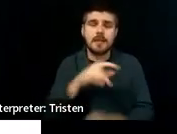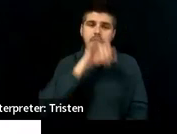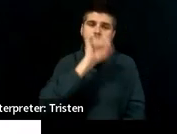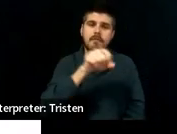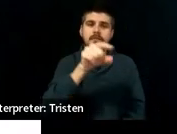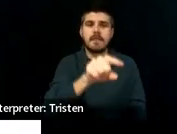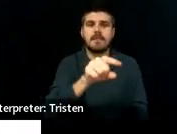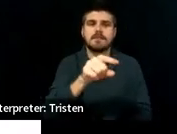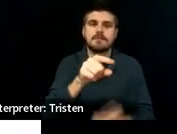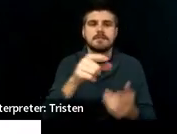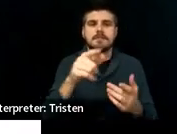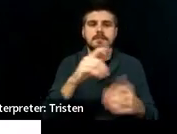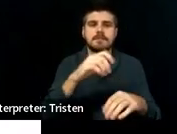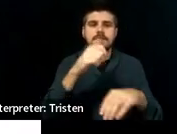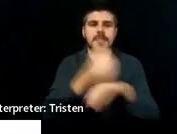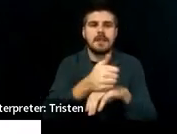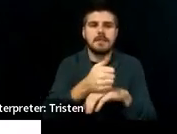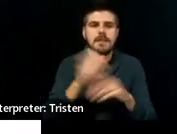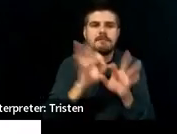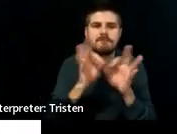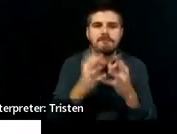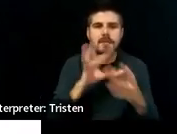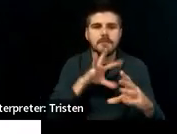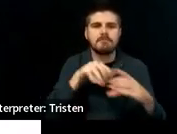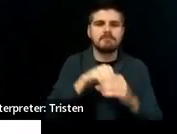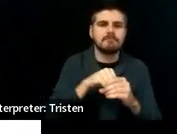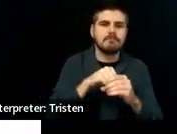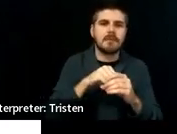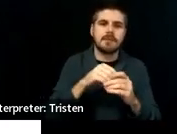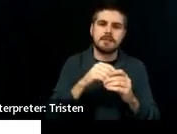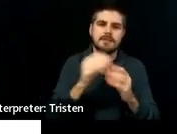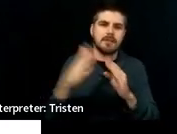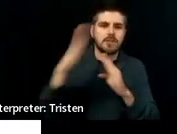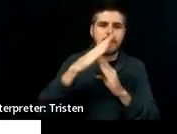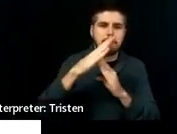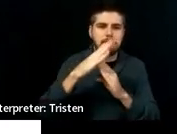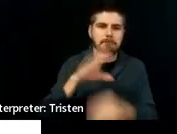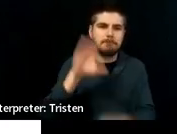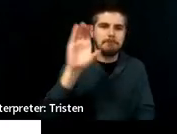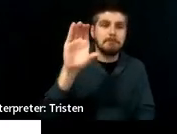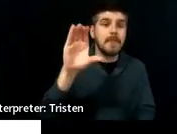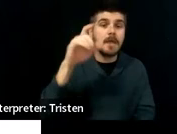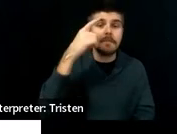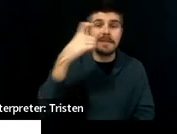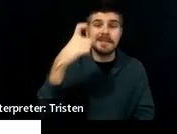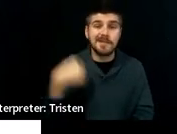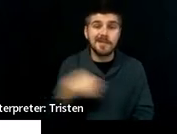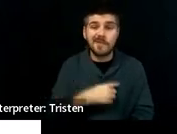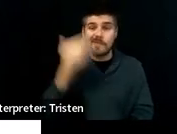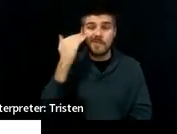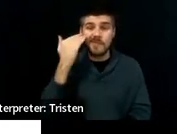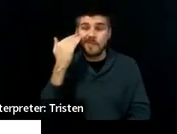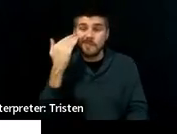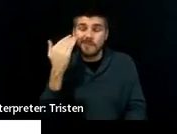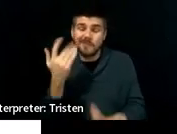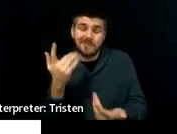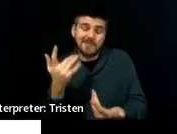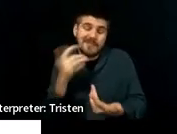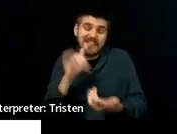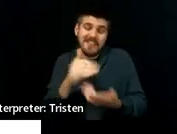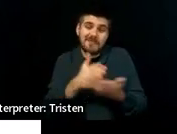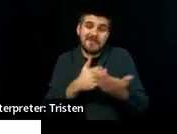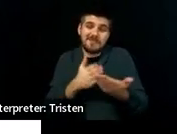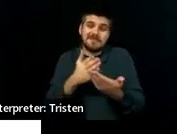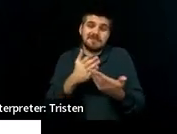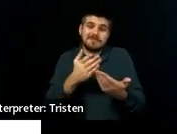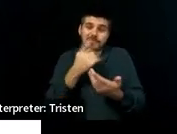family engagement is at the top. Because we know that, arguably, those pieces are, you know, among the